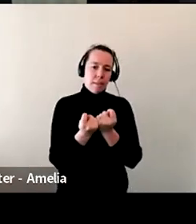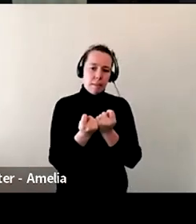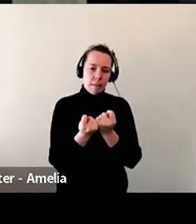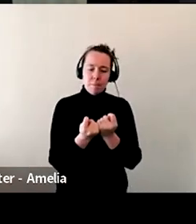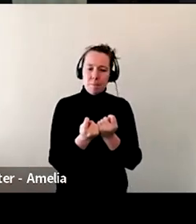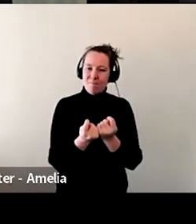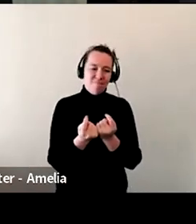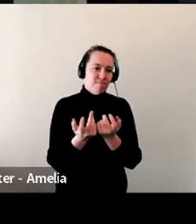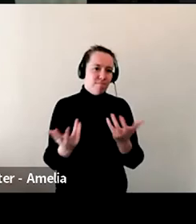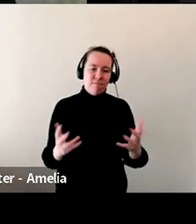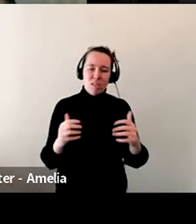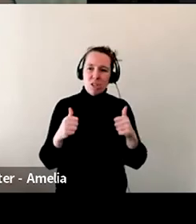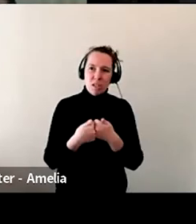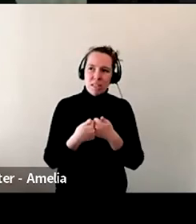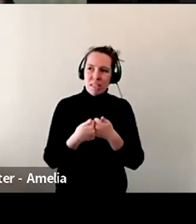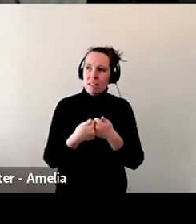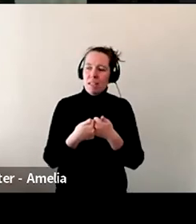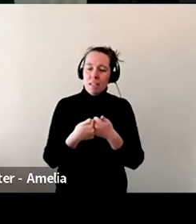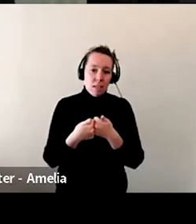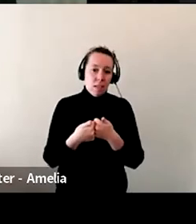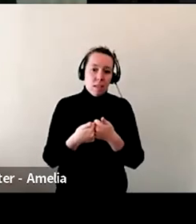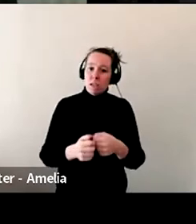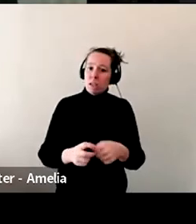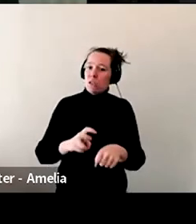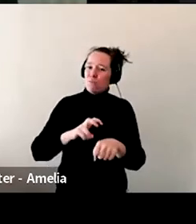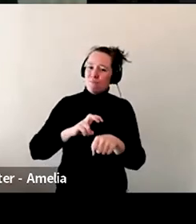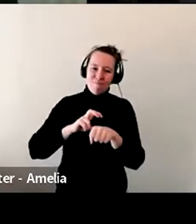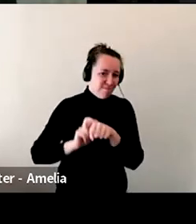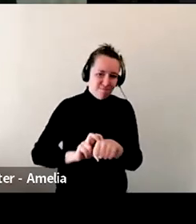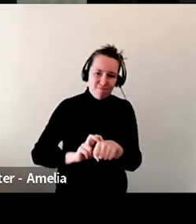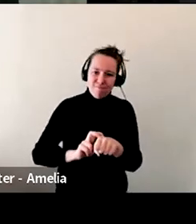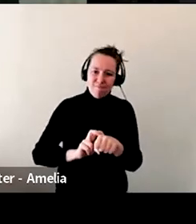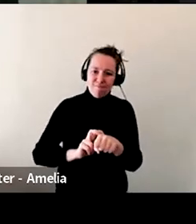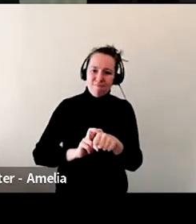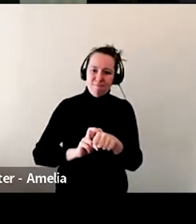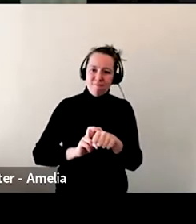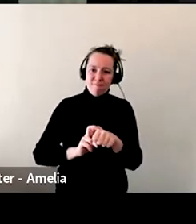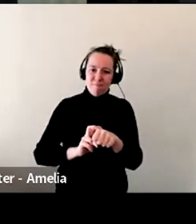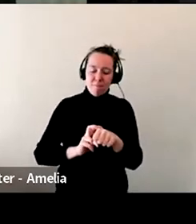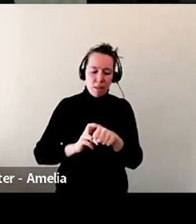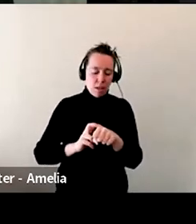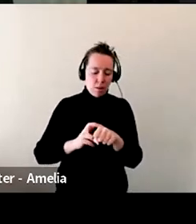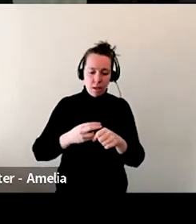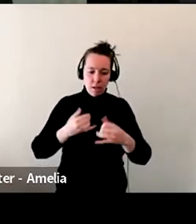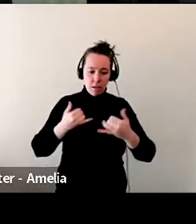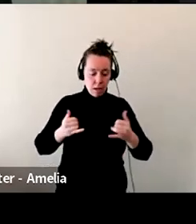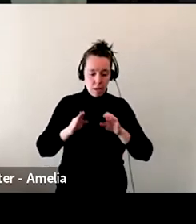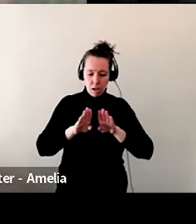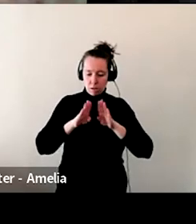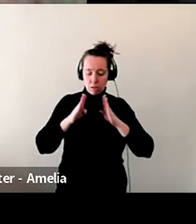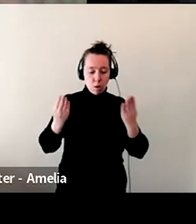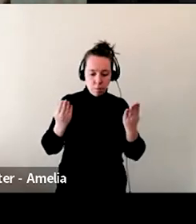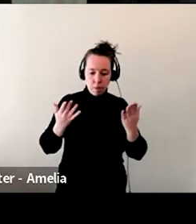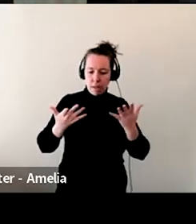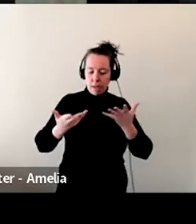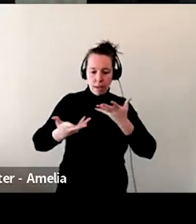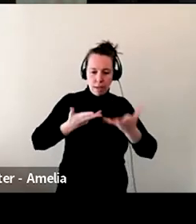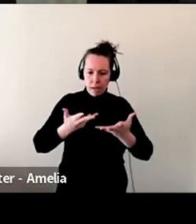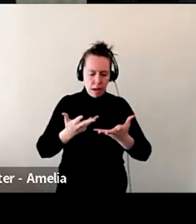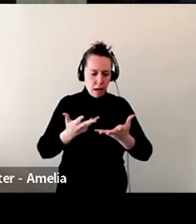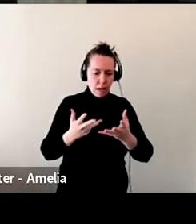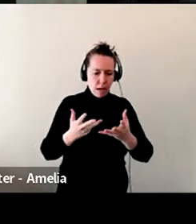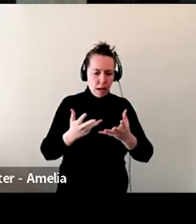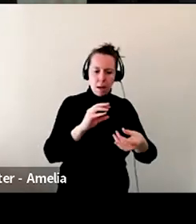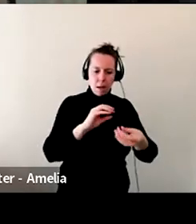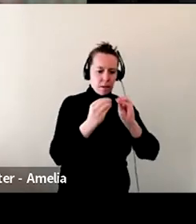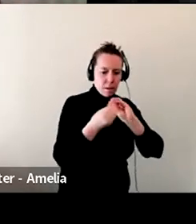anxiety around what was going to change, you know, in terms of numbers and, you know, how many people are allowed in the store? we